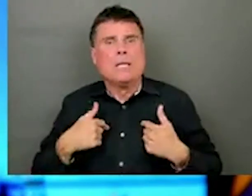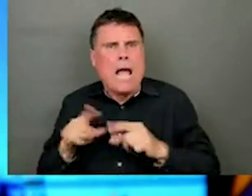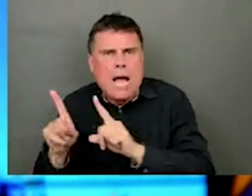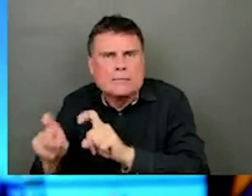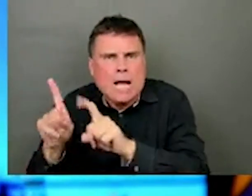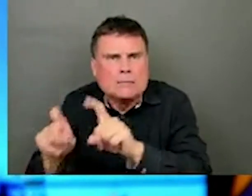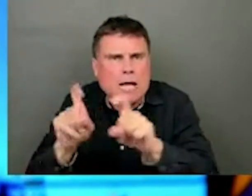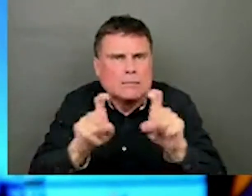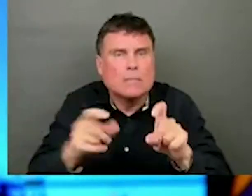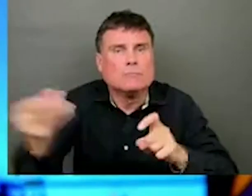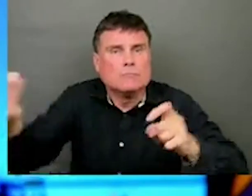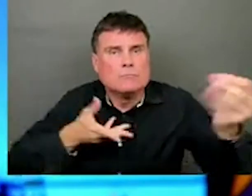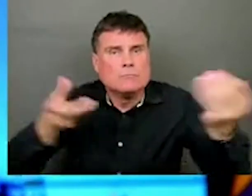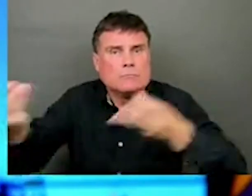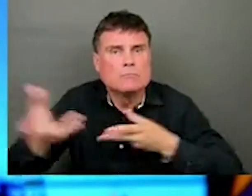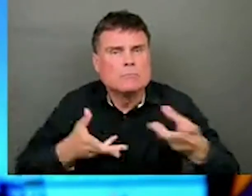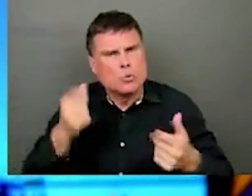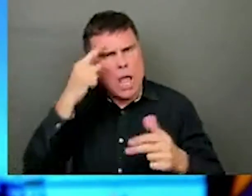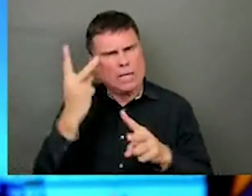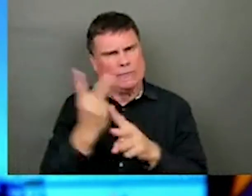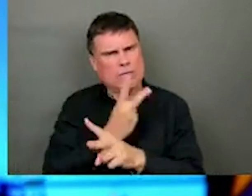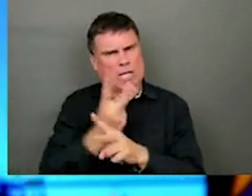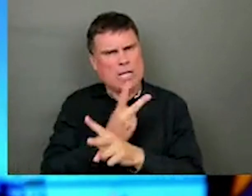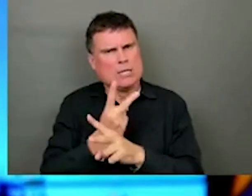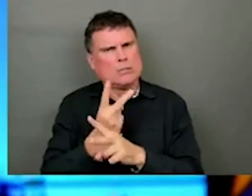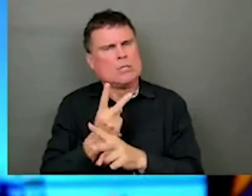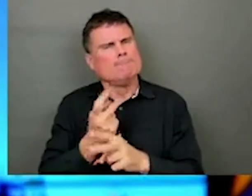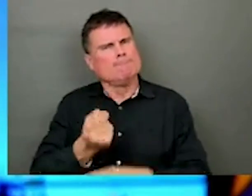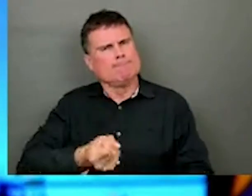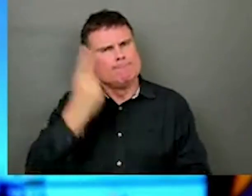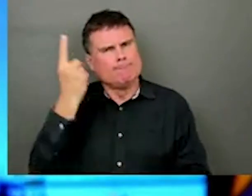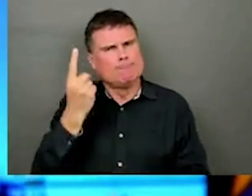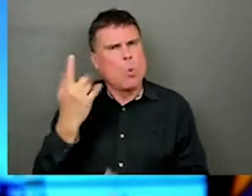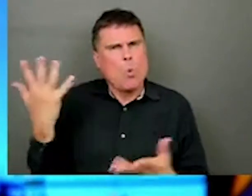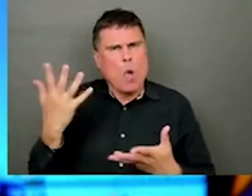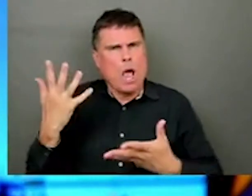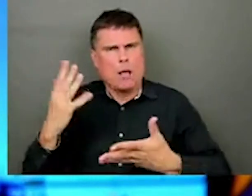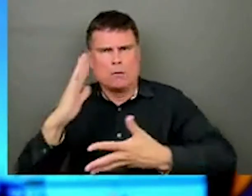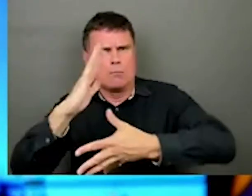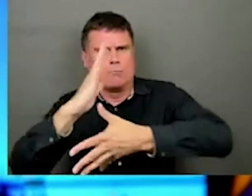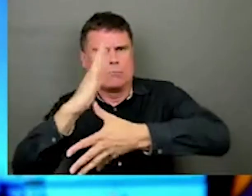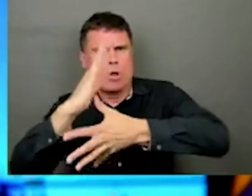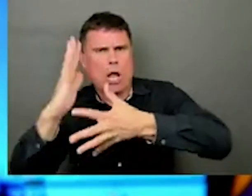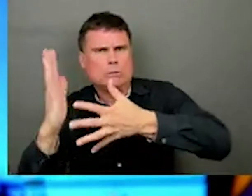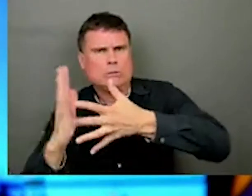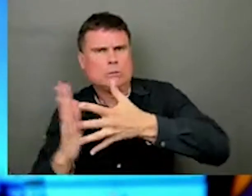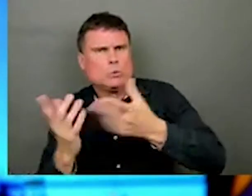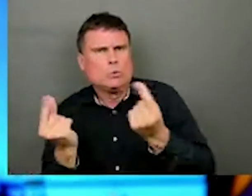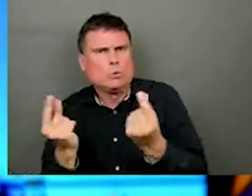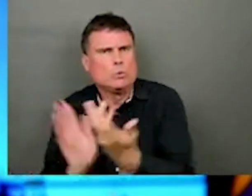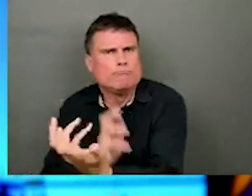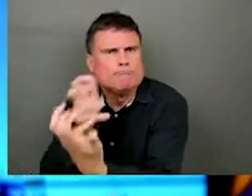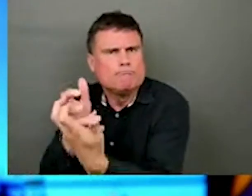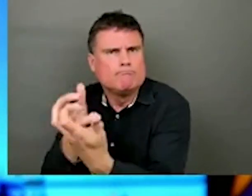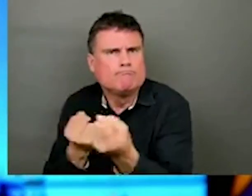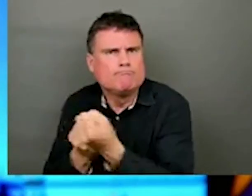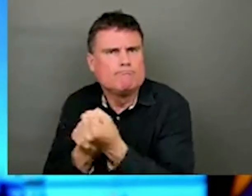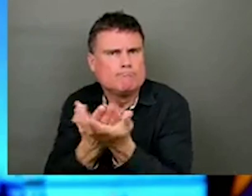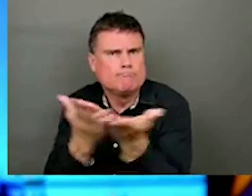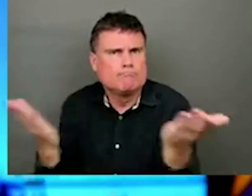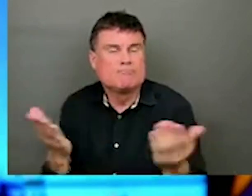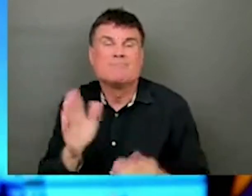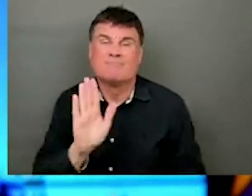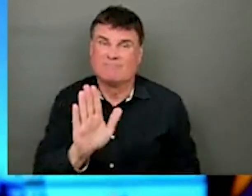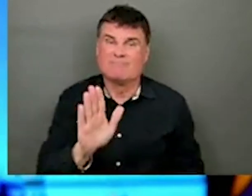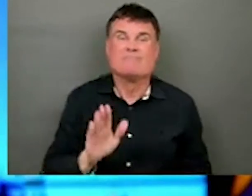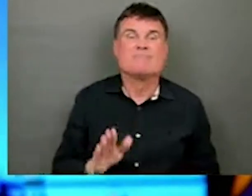communities and families across the country or across the province as well. So these are very challenging times. These are